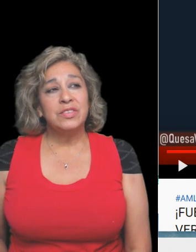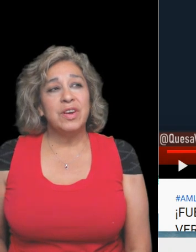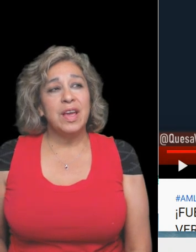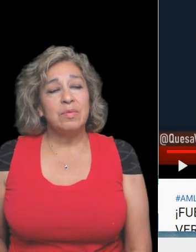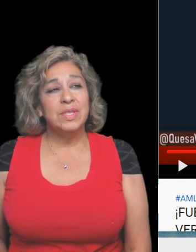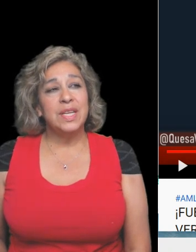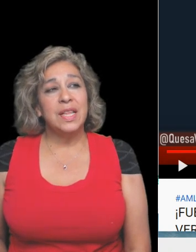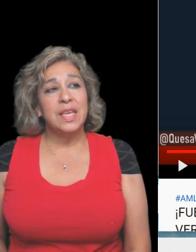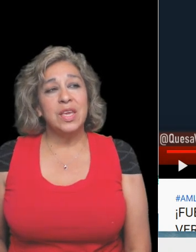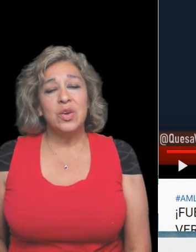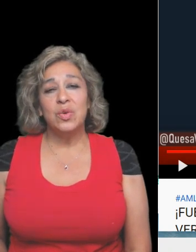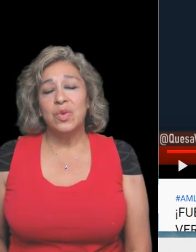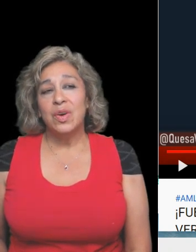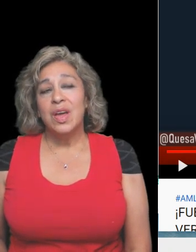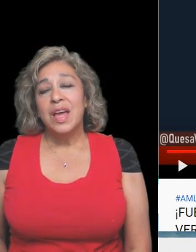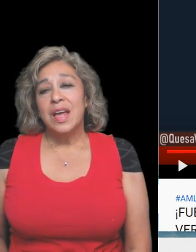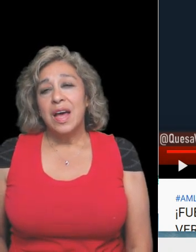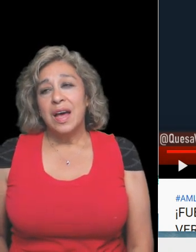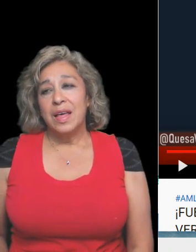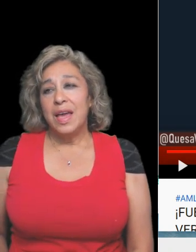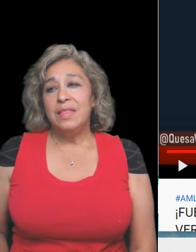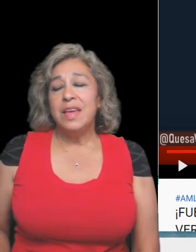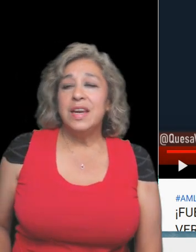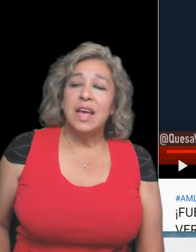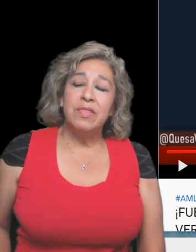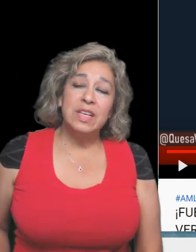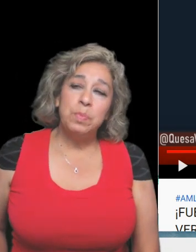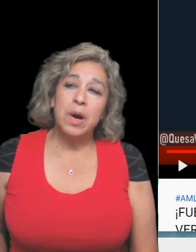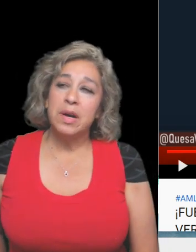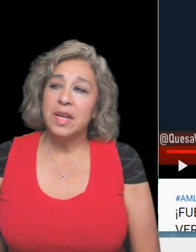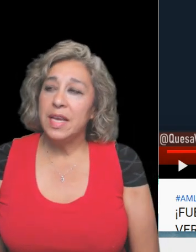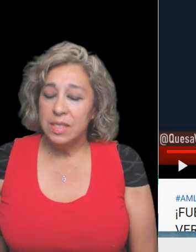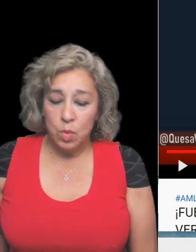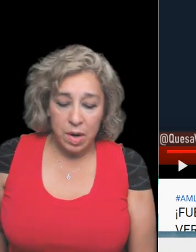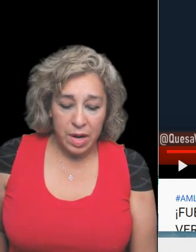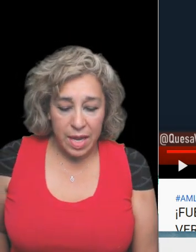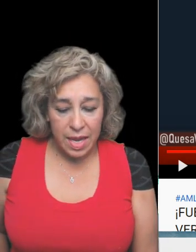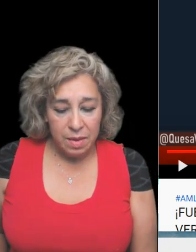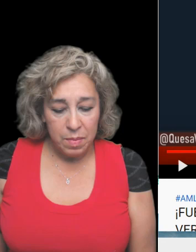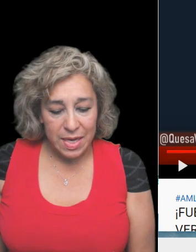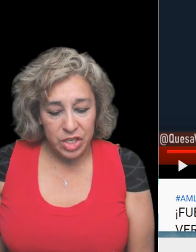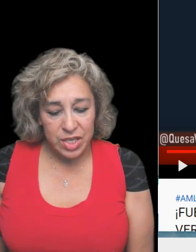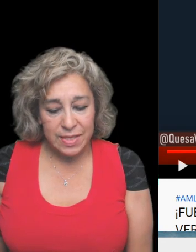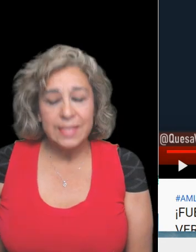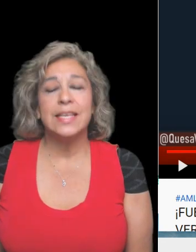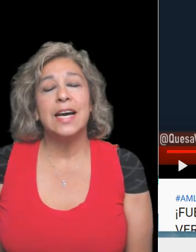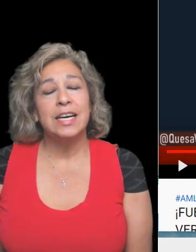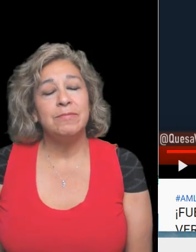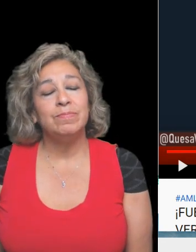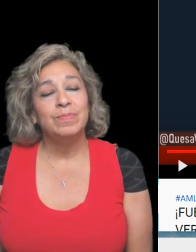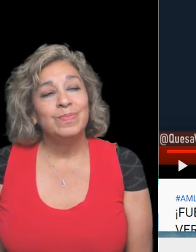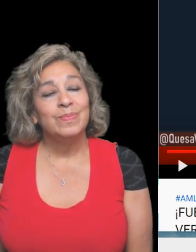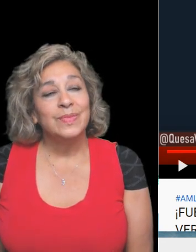Yesterday I was telling you, and then this part is where he mentions